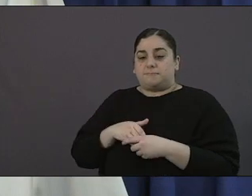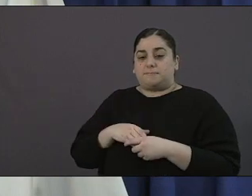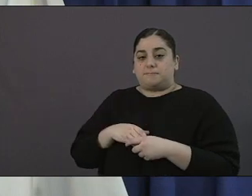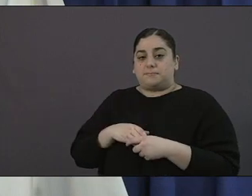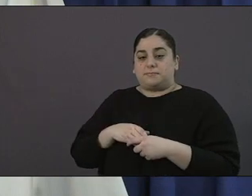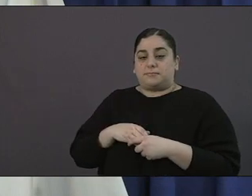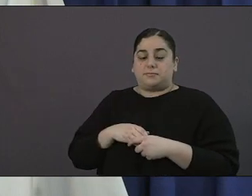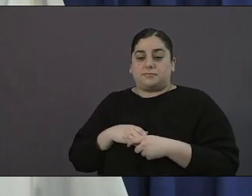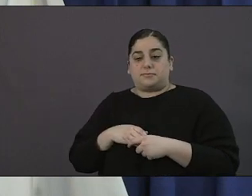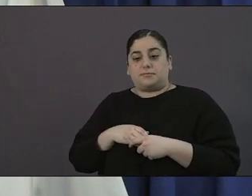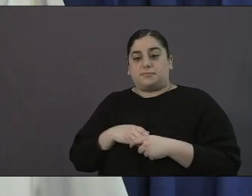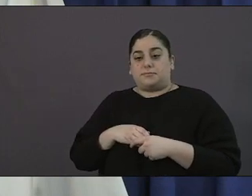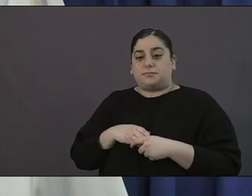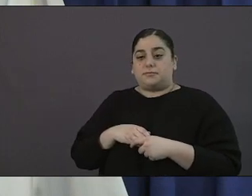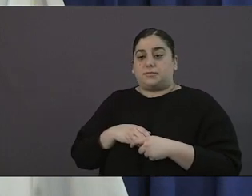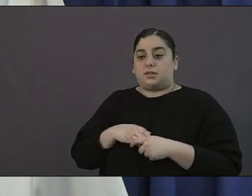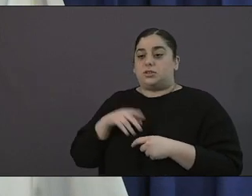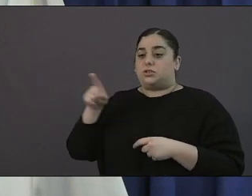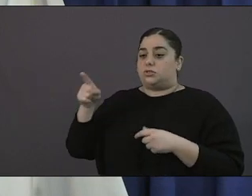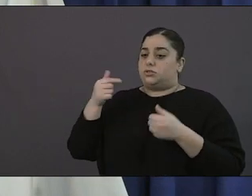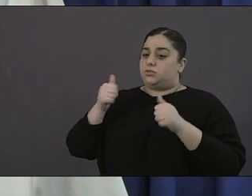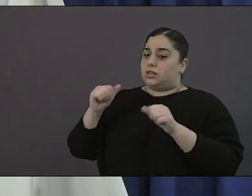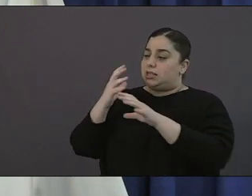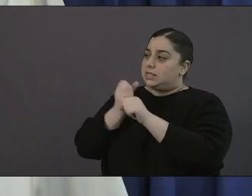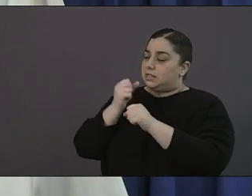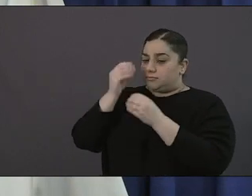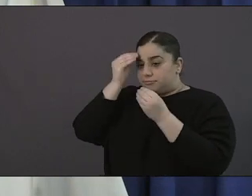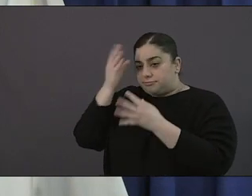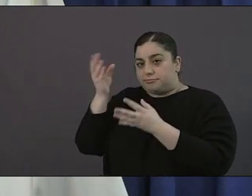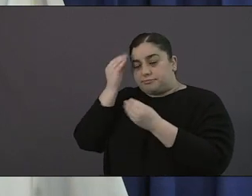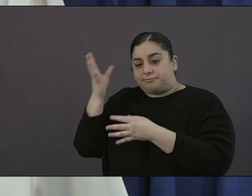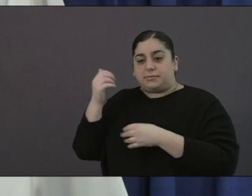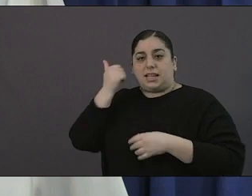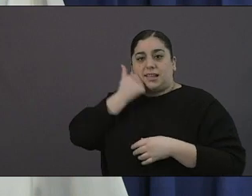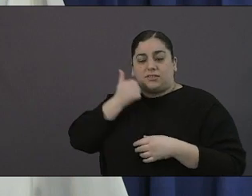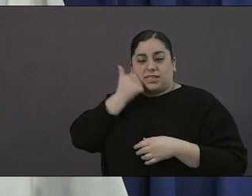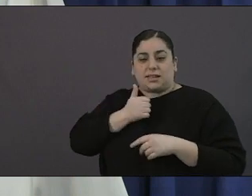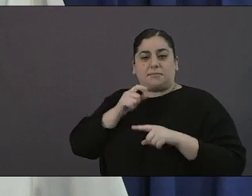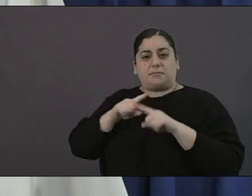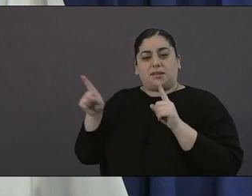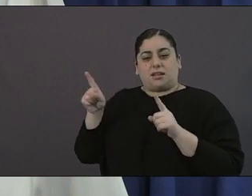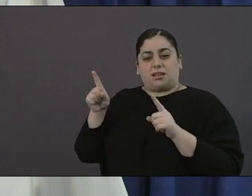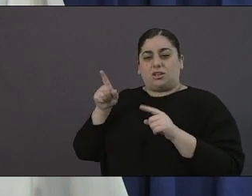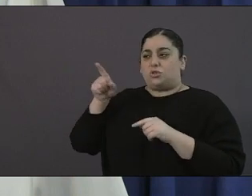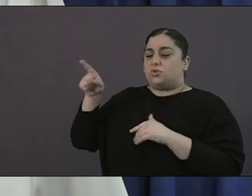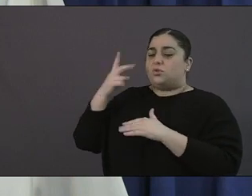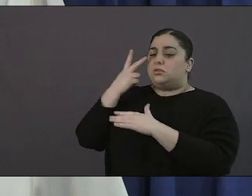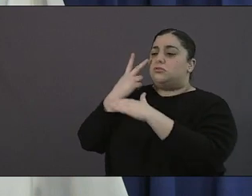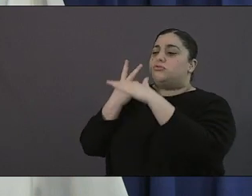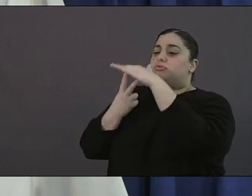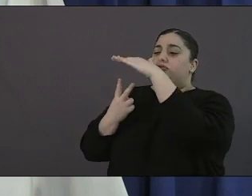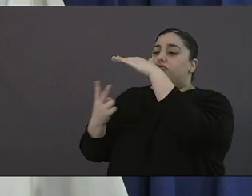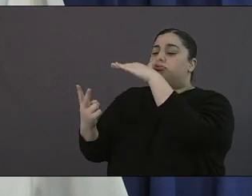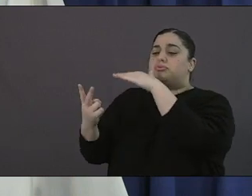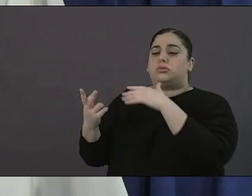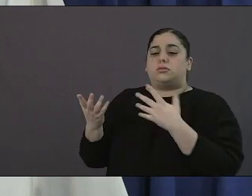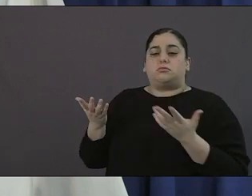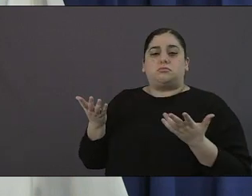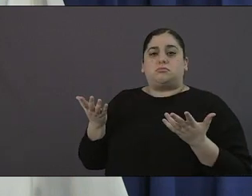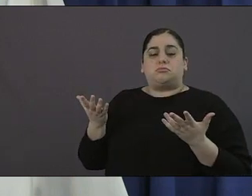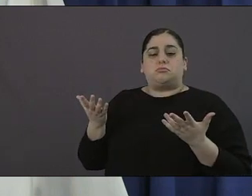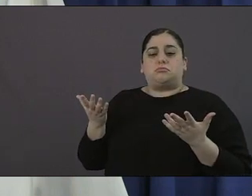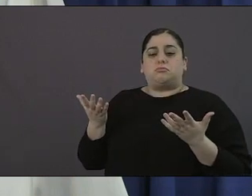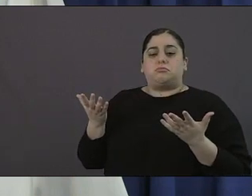update as they roll in um but looking forward what kind of an effect do you think um the current